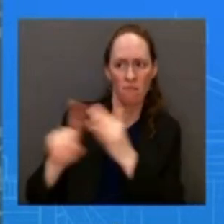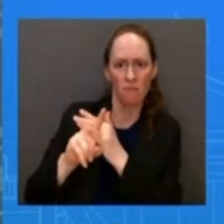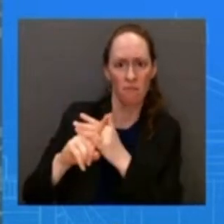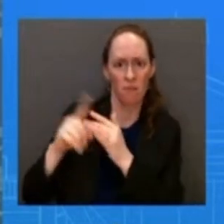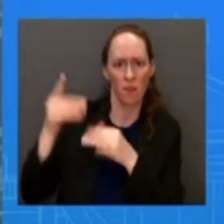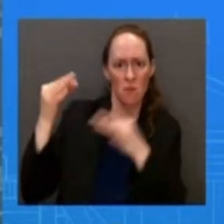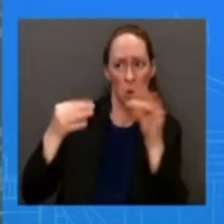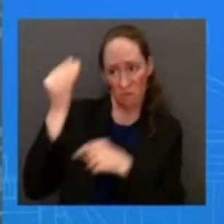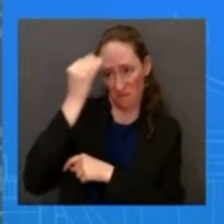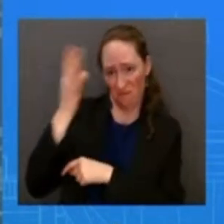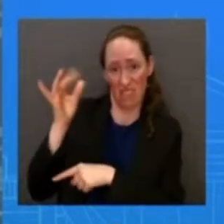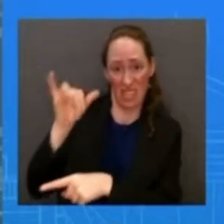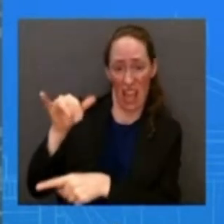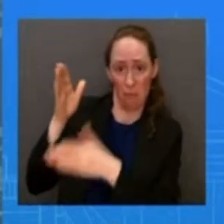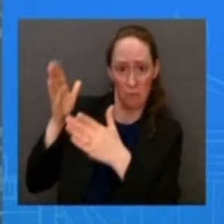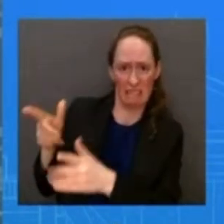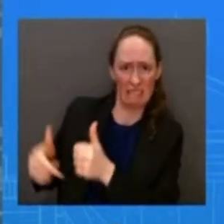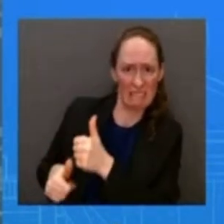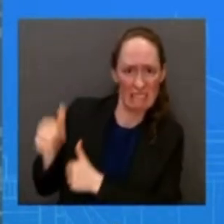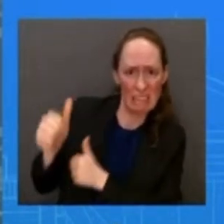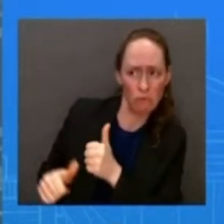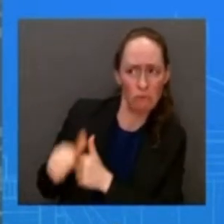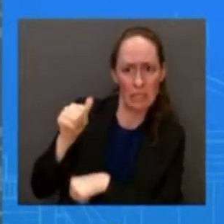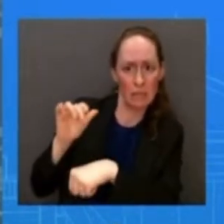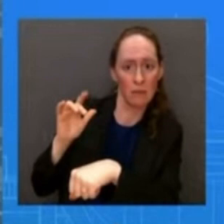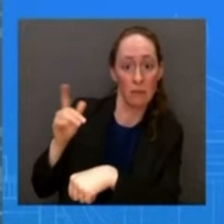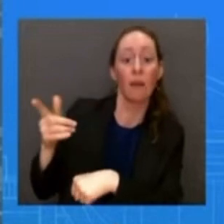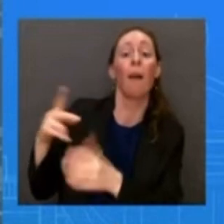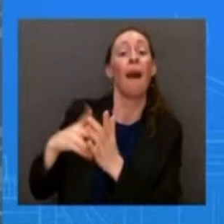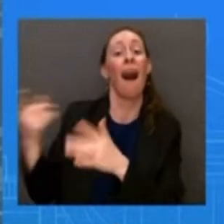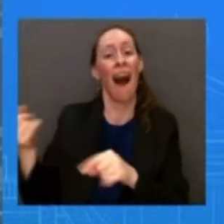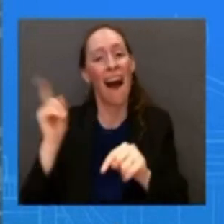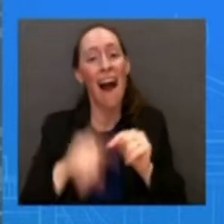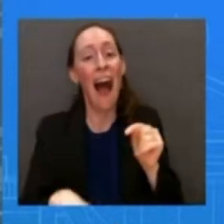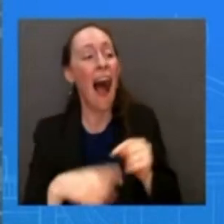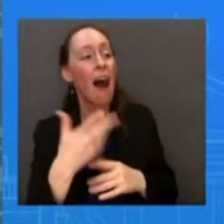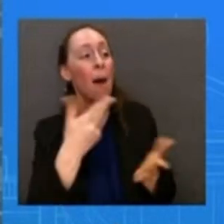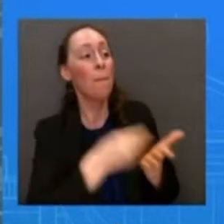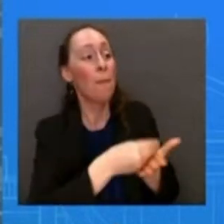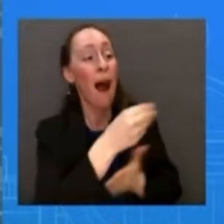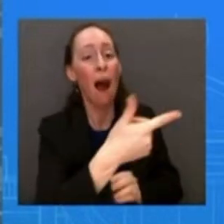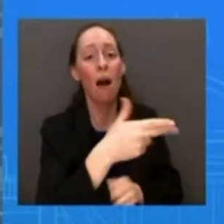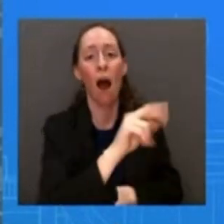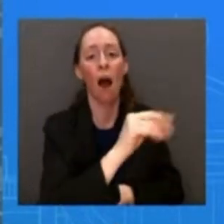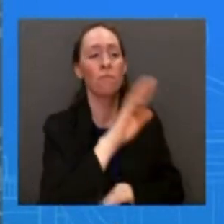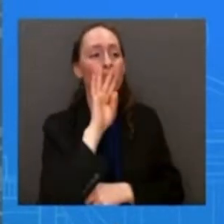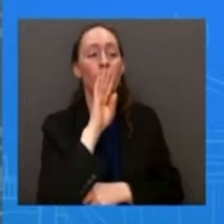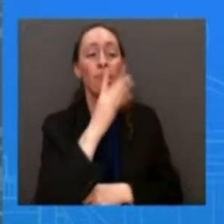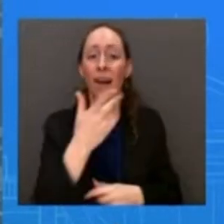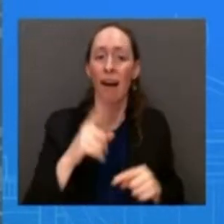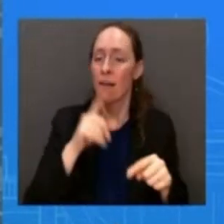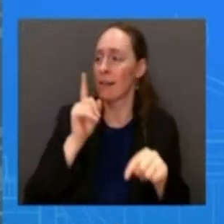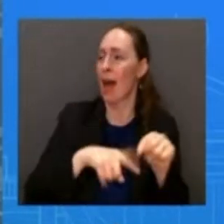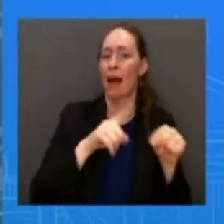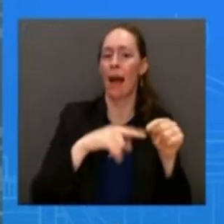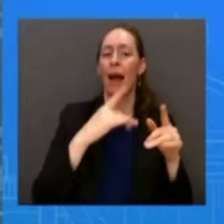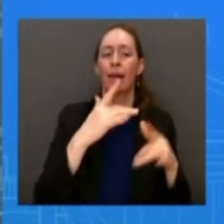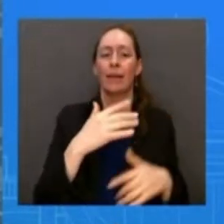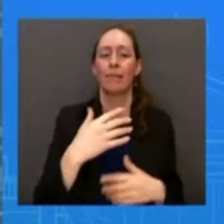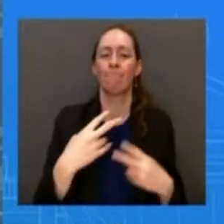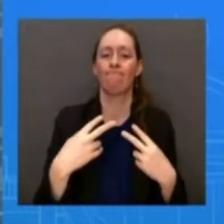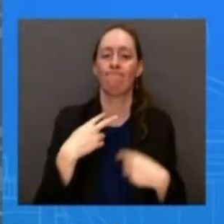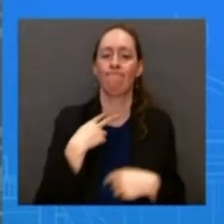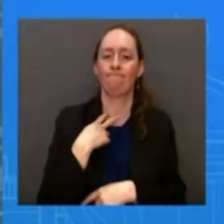person from accessing a firearm recognizing the importance of ensuring that that these red flag laws are used